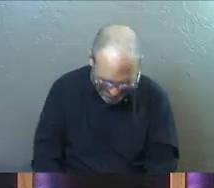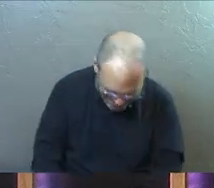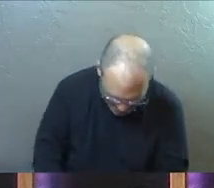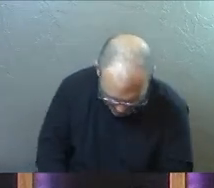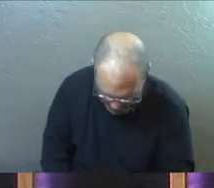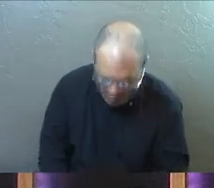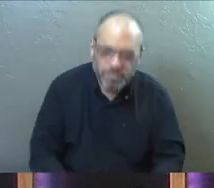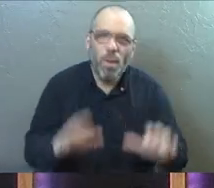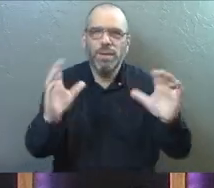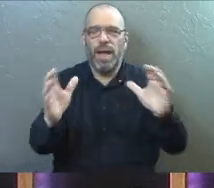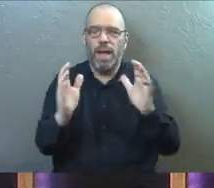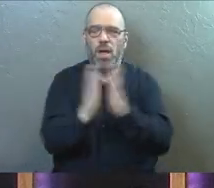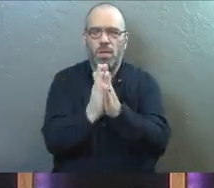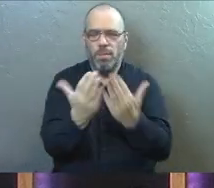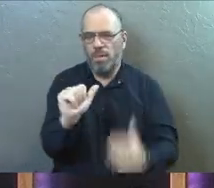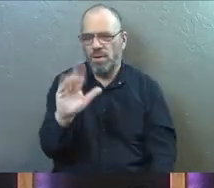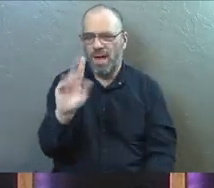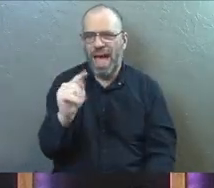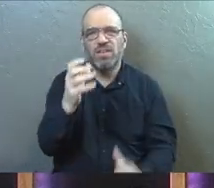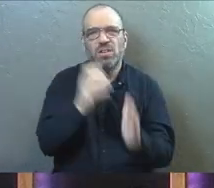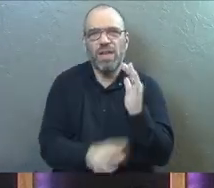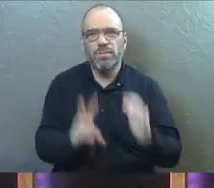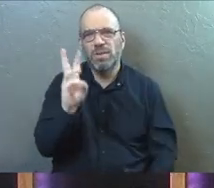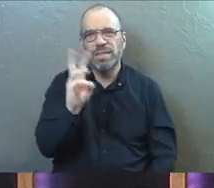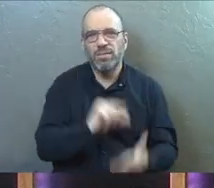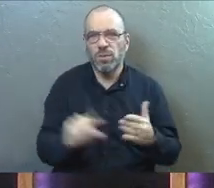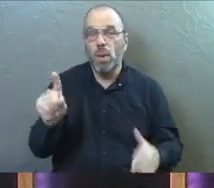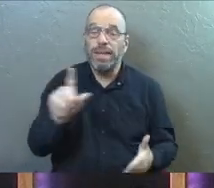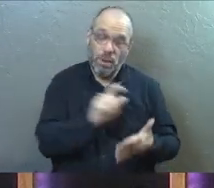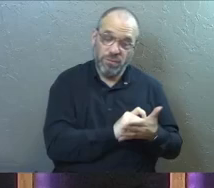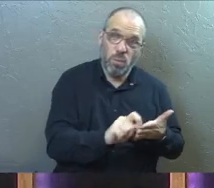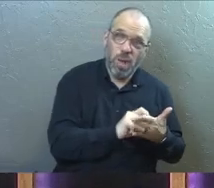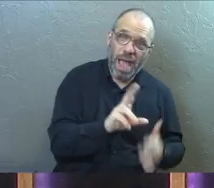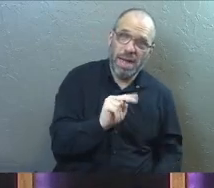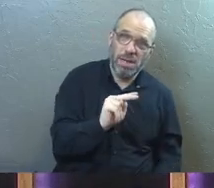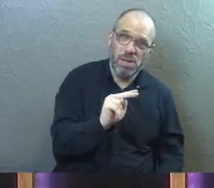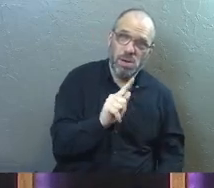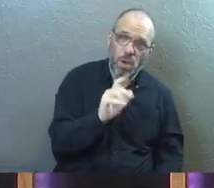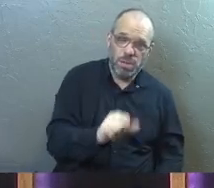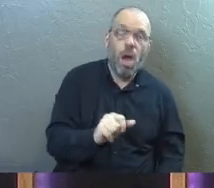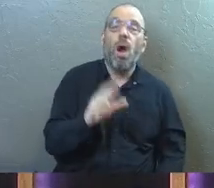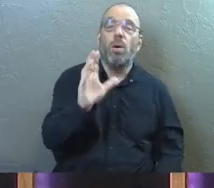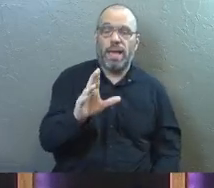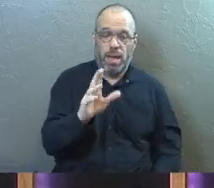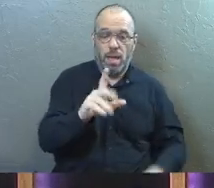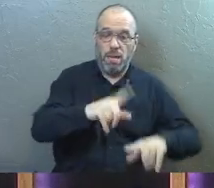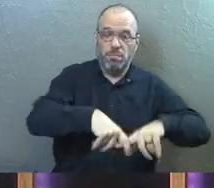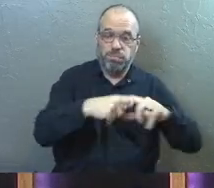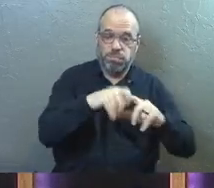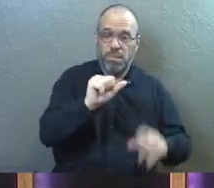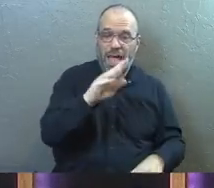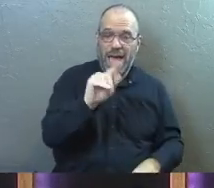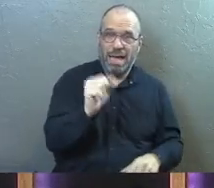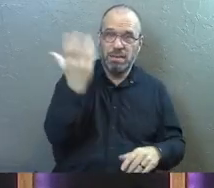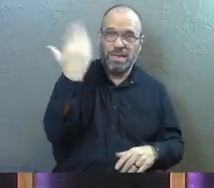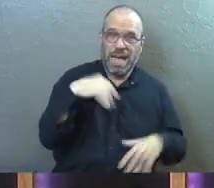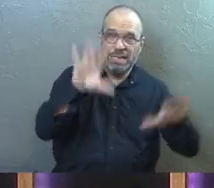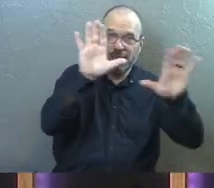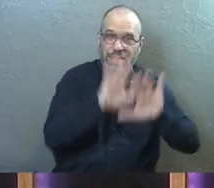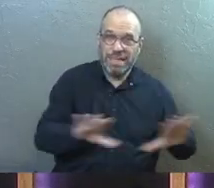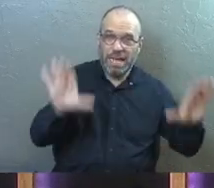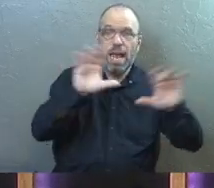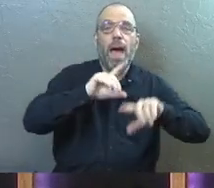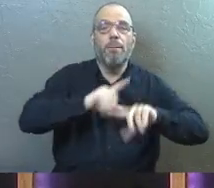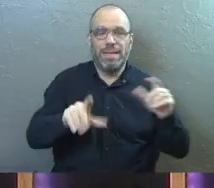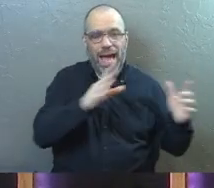Okay, so we're gonna go to Acts chapter six, verse one, if you're taking notes. So we hit pause on our Acts series last week,